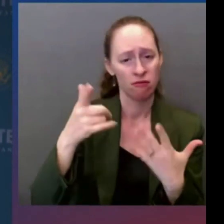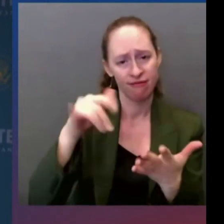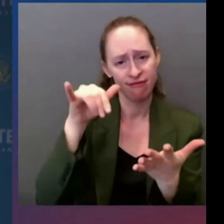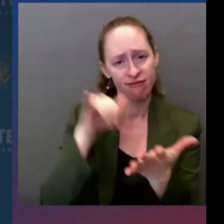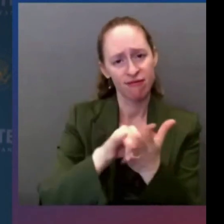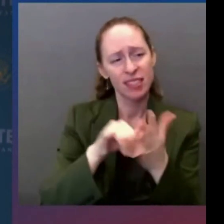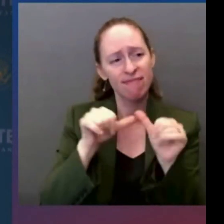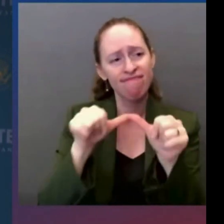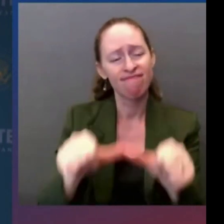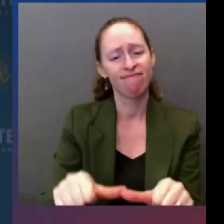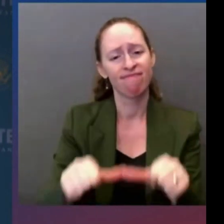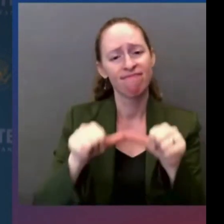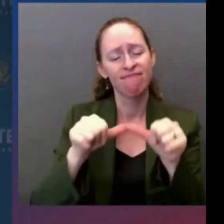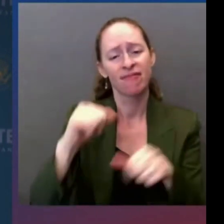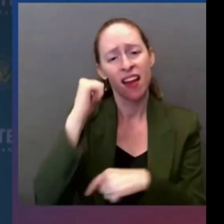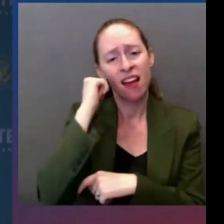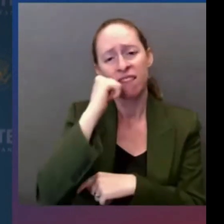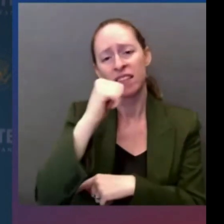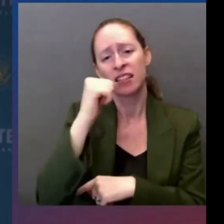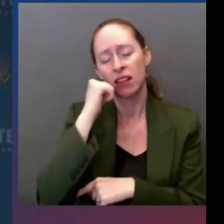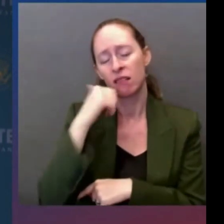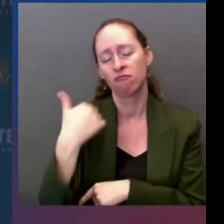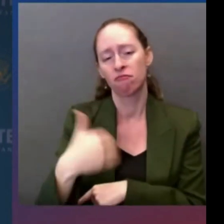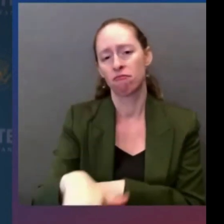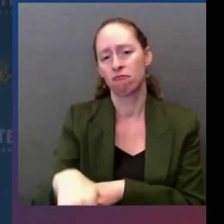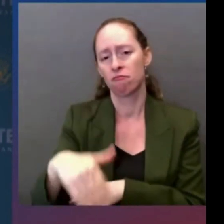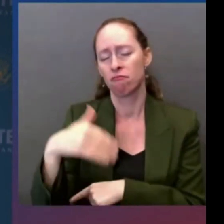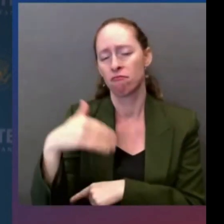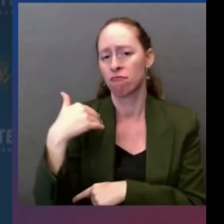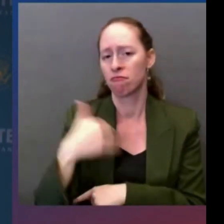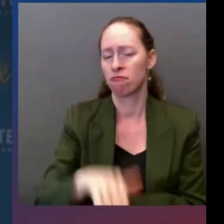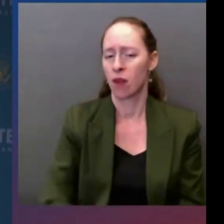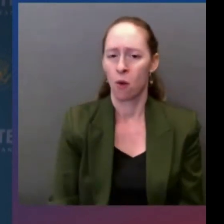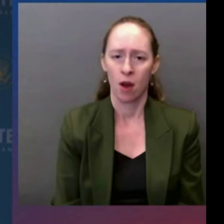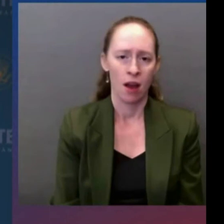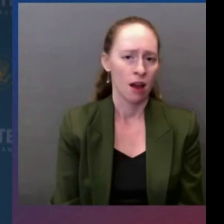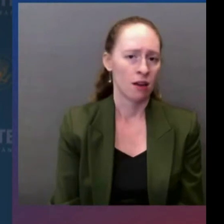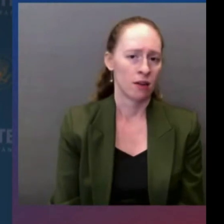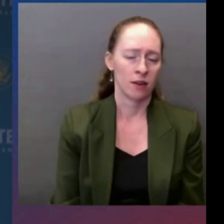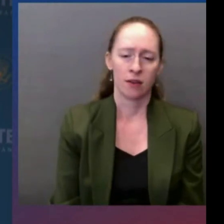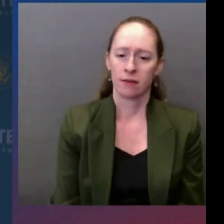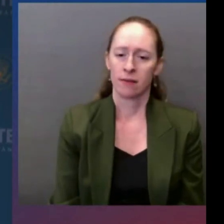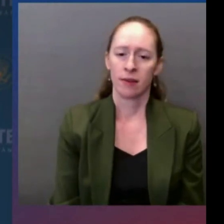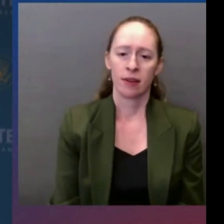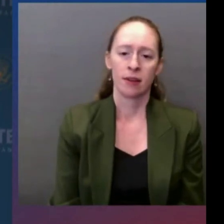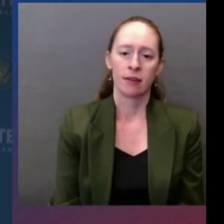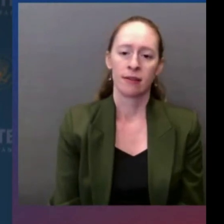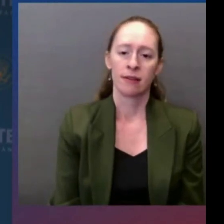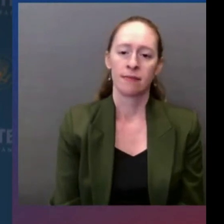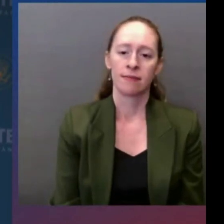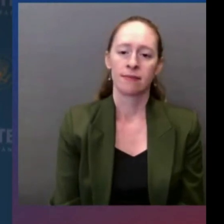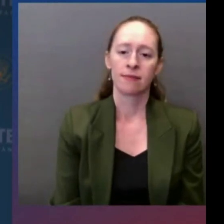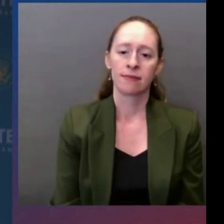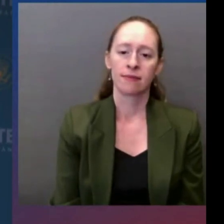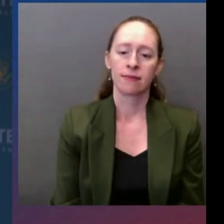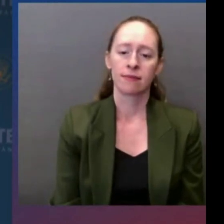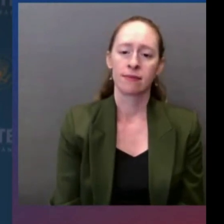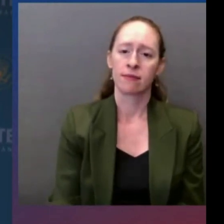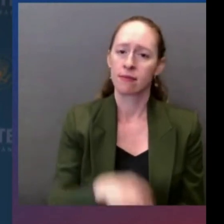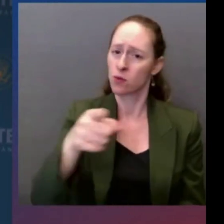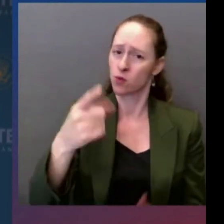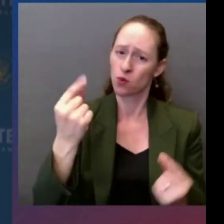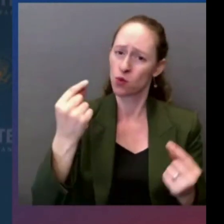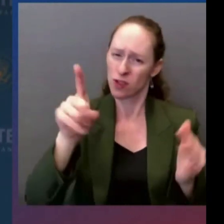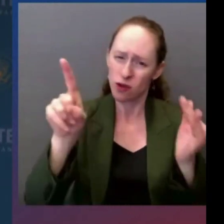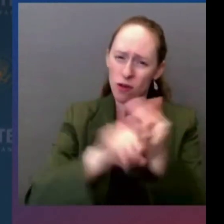crime you have used your voice to represent the voices of so many consistently you